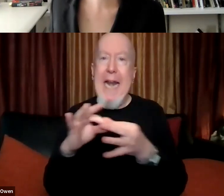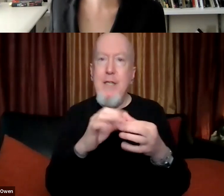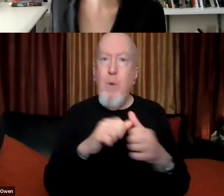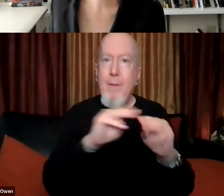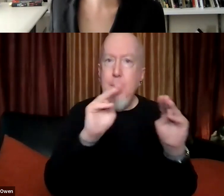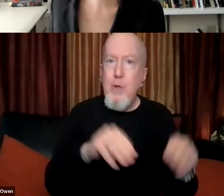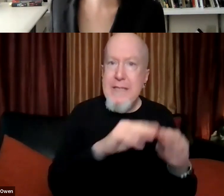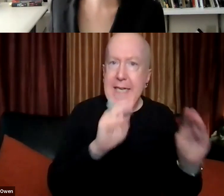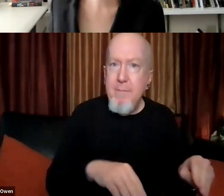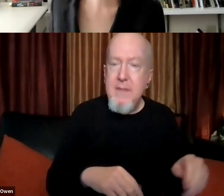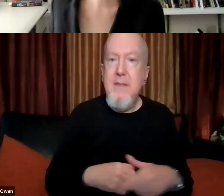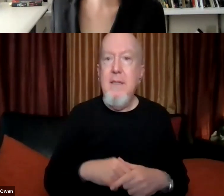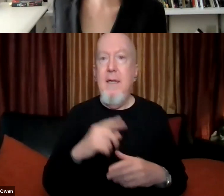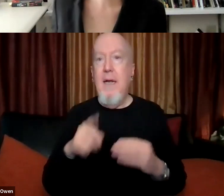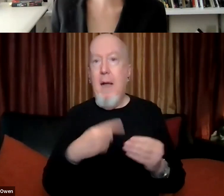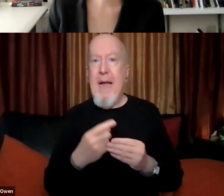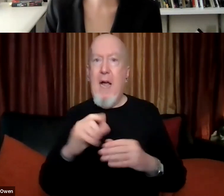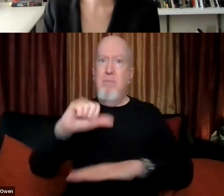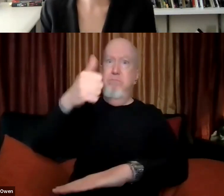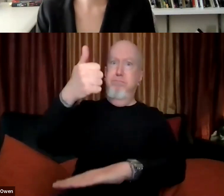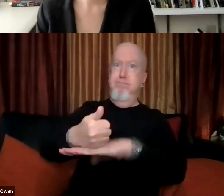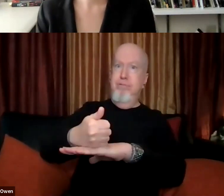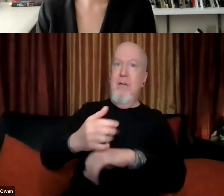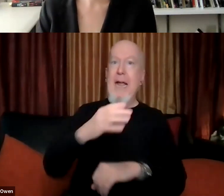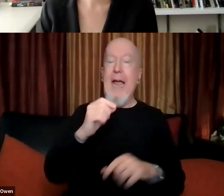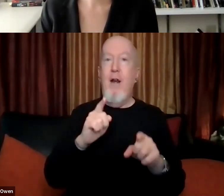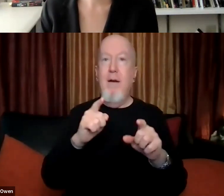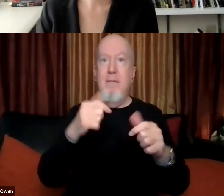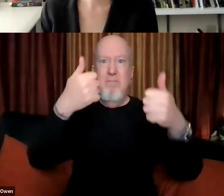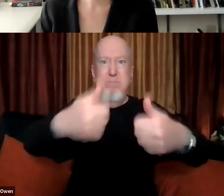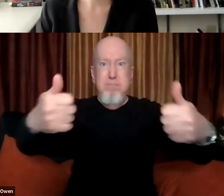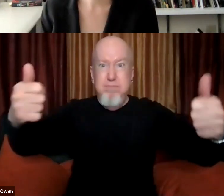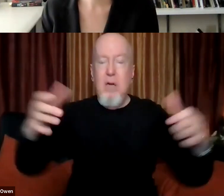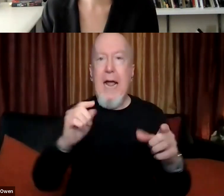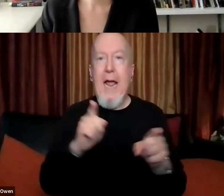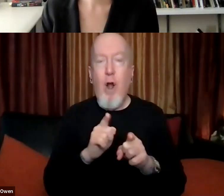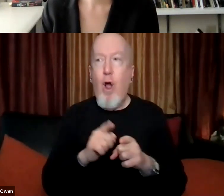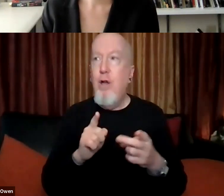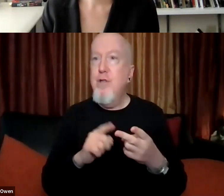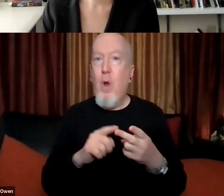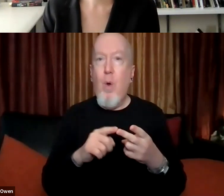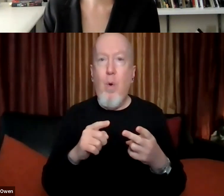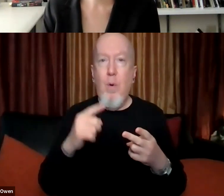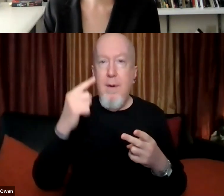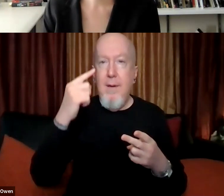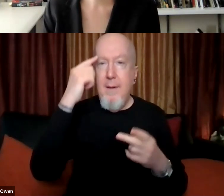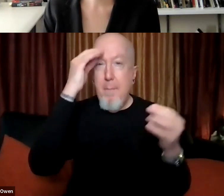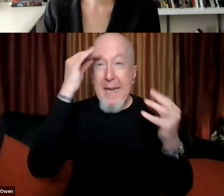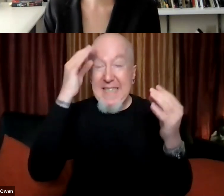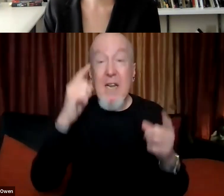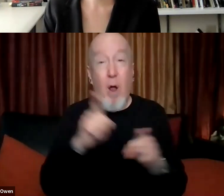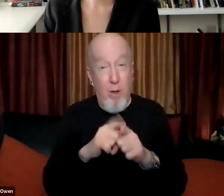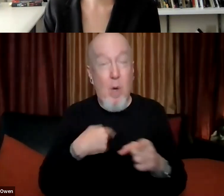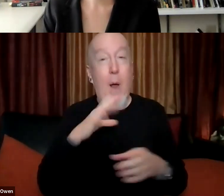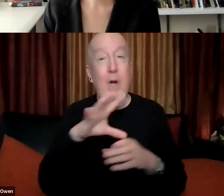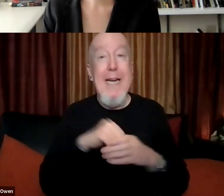both in terms of monumentality and memory. And I would add schools. I think schools are such an important institution